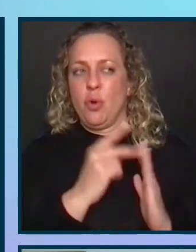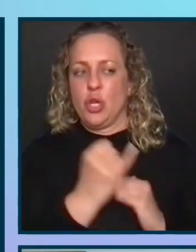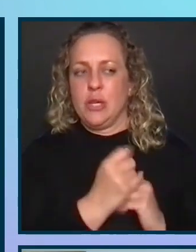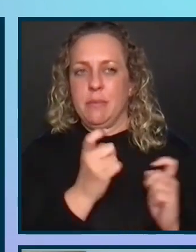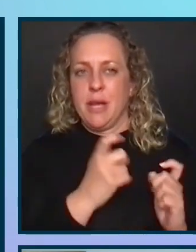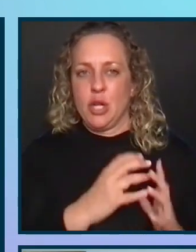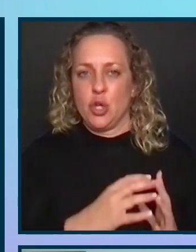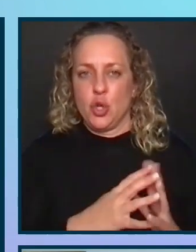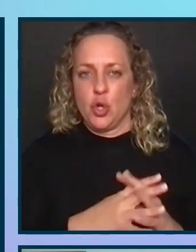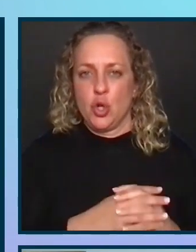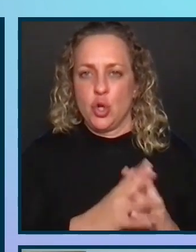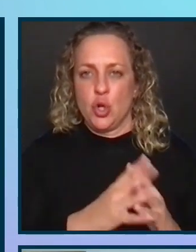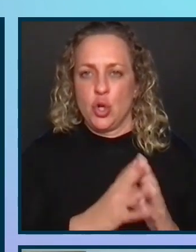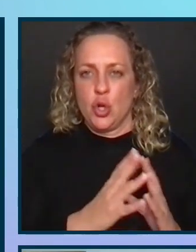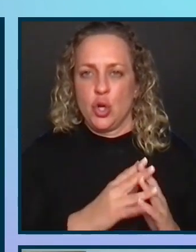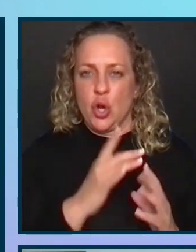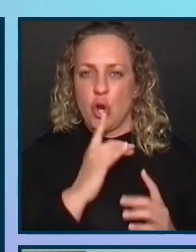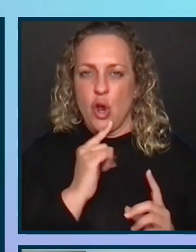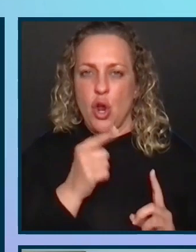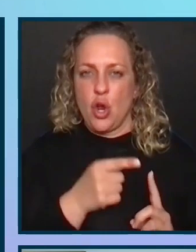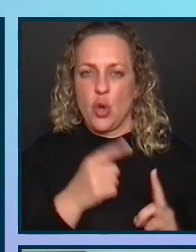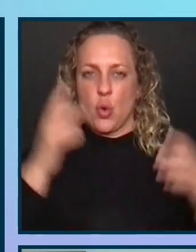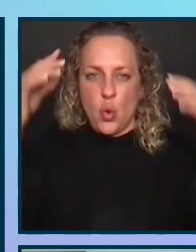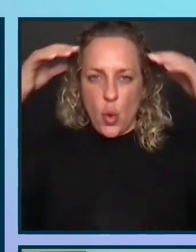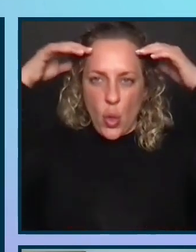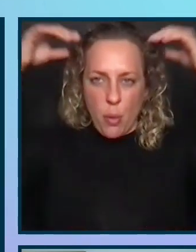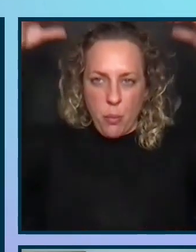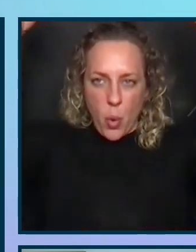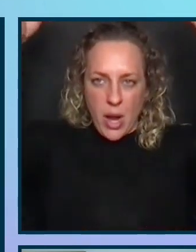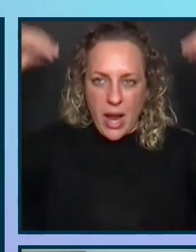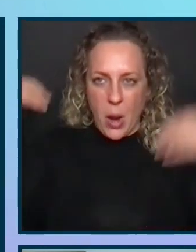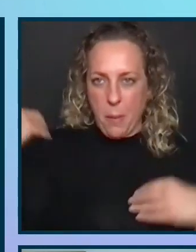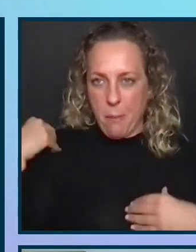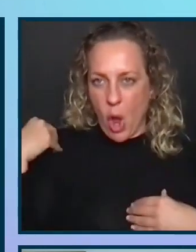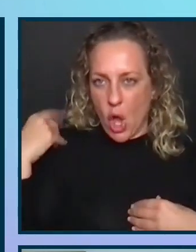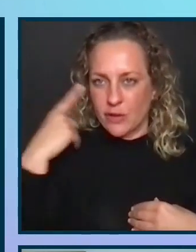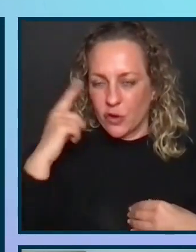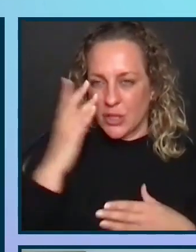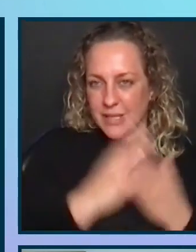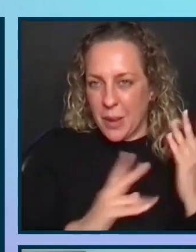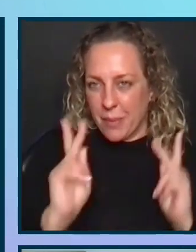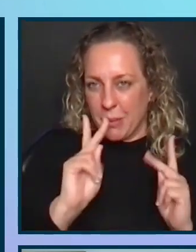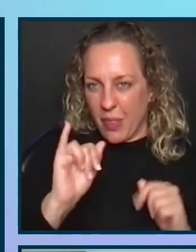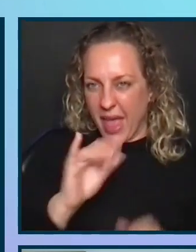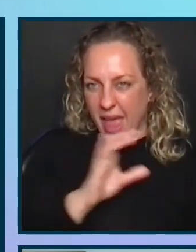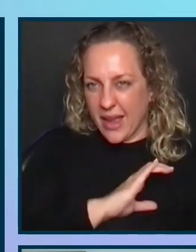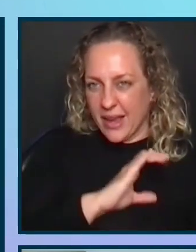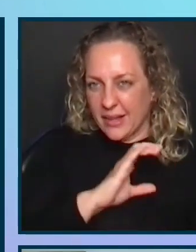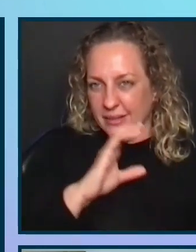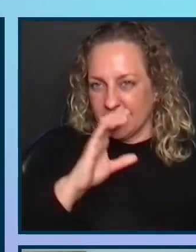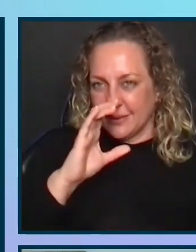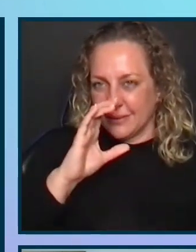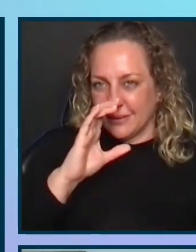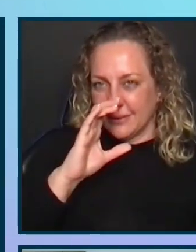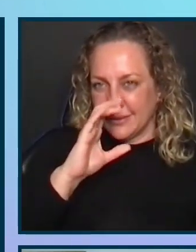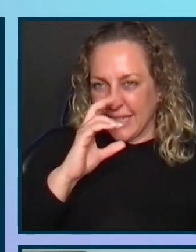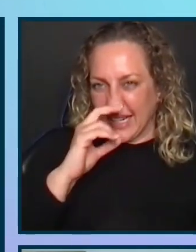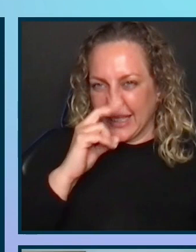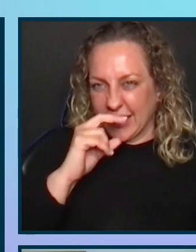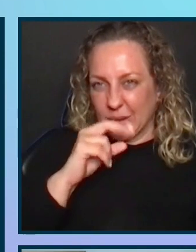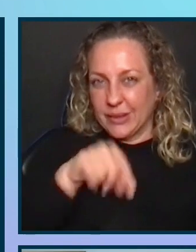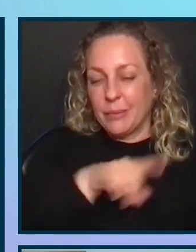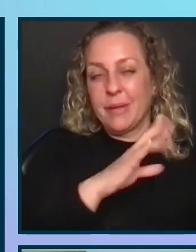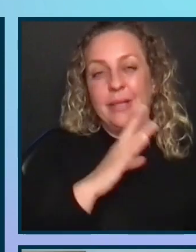manager, then aren't you the pointy-haired boss for some people? And then it quit being funny all of a sudden. But our Dilbert cartoon is